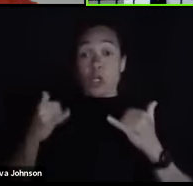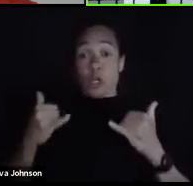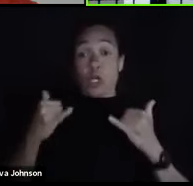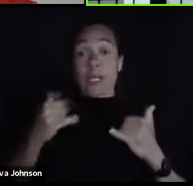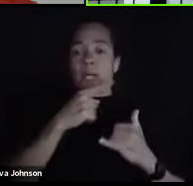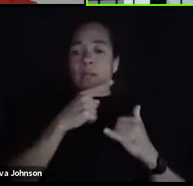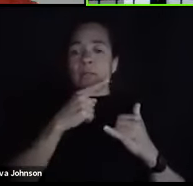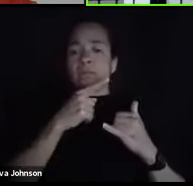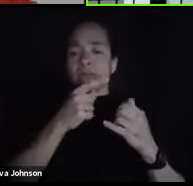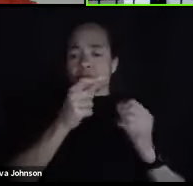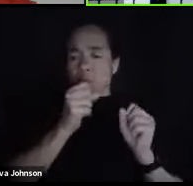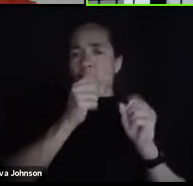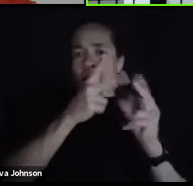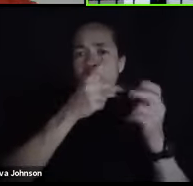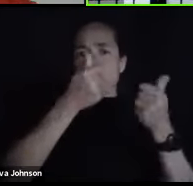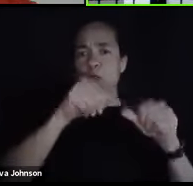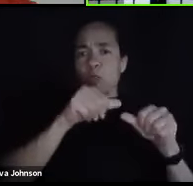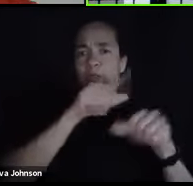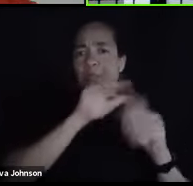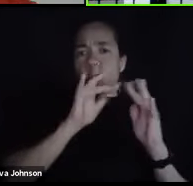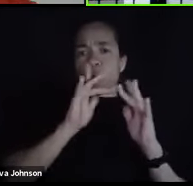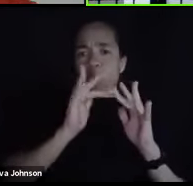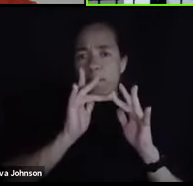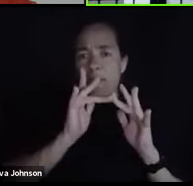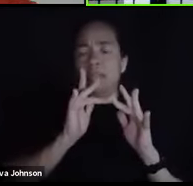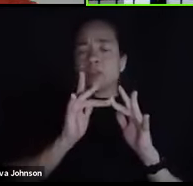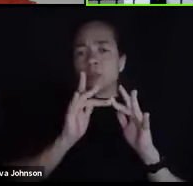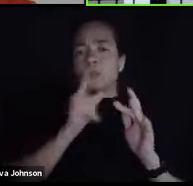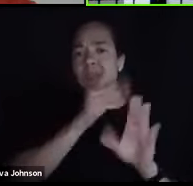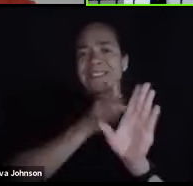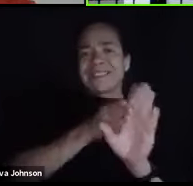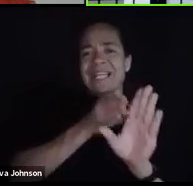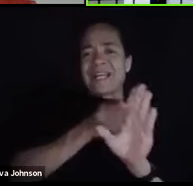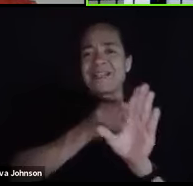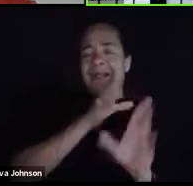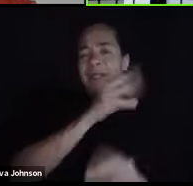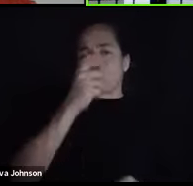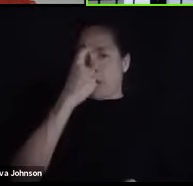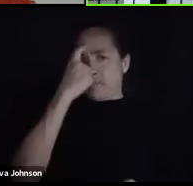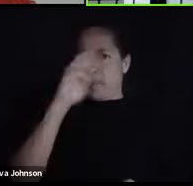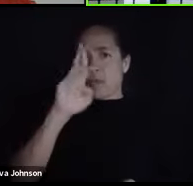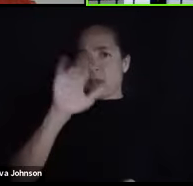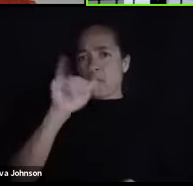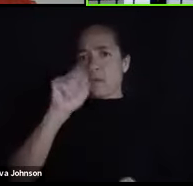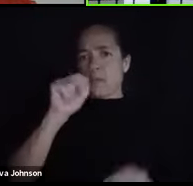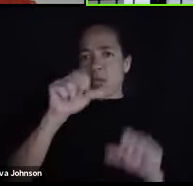on the web page of the psychological and brain sciences department.